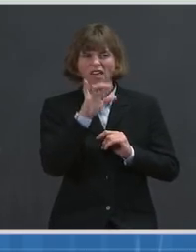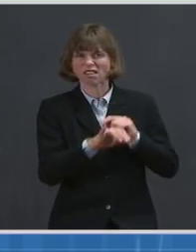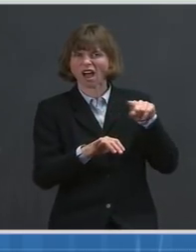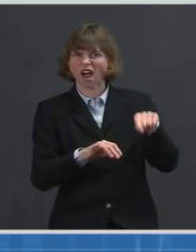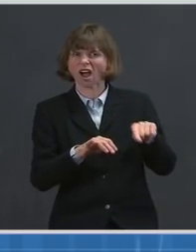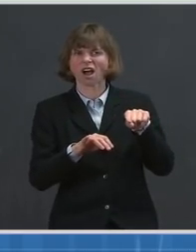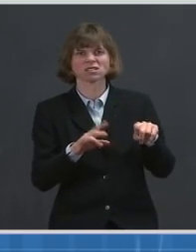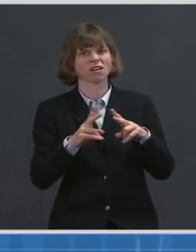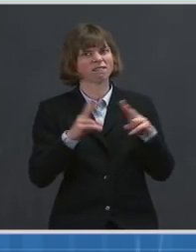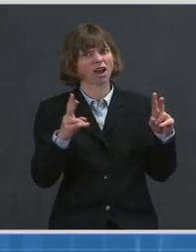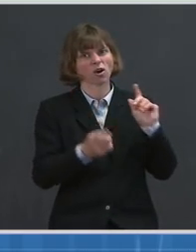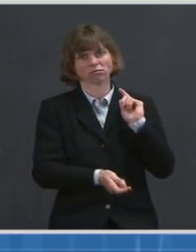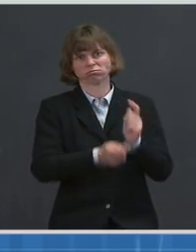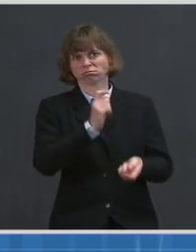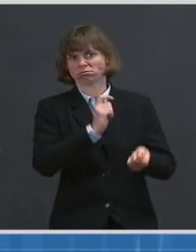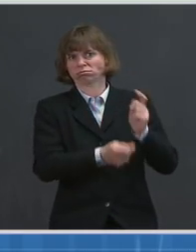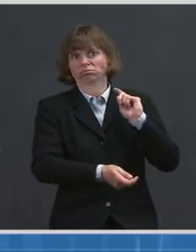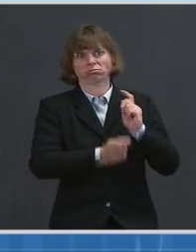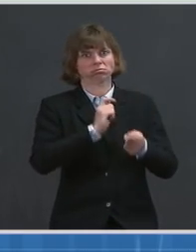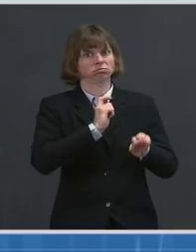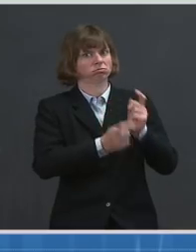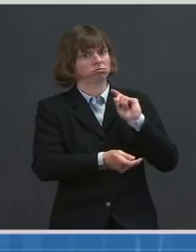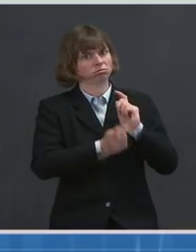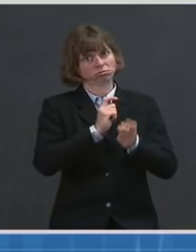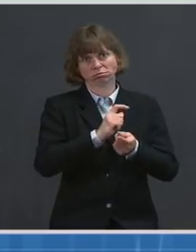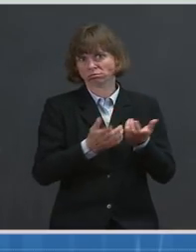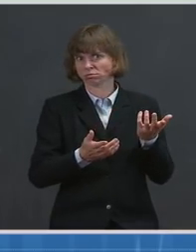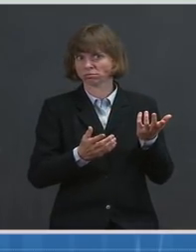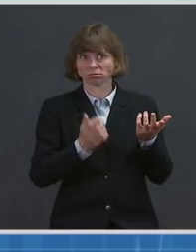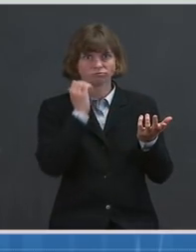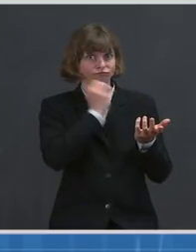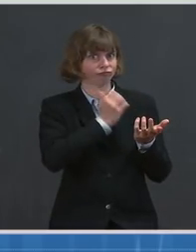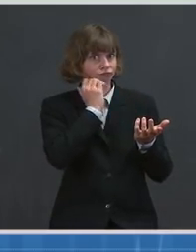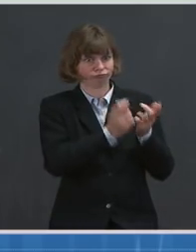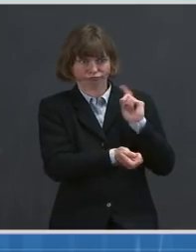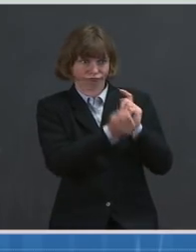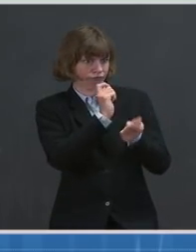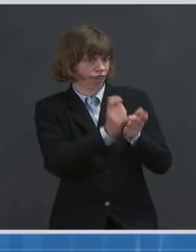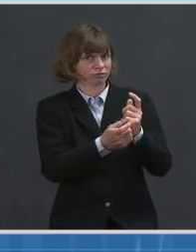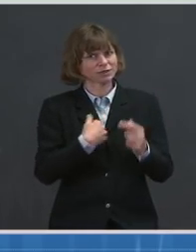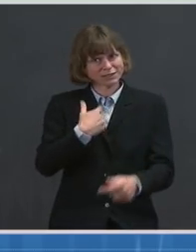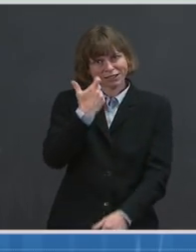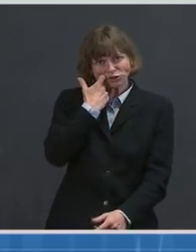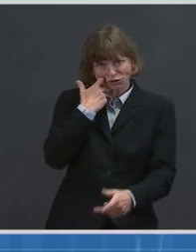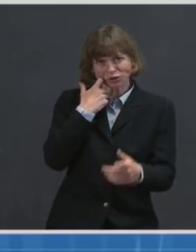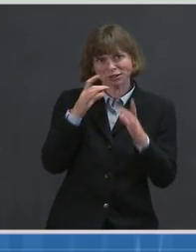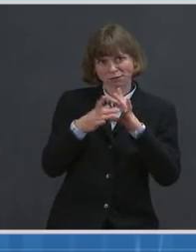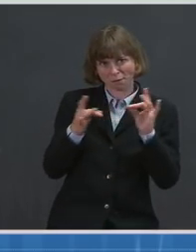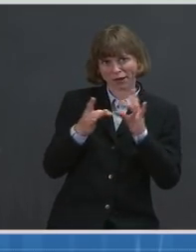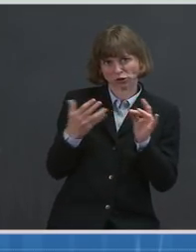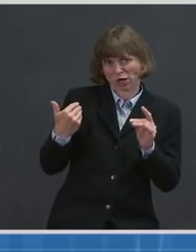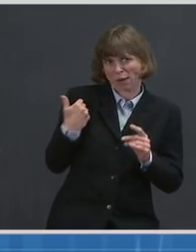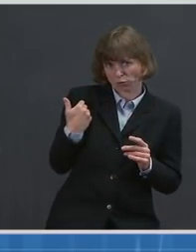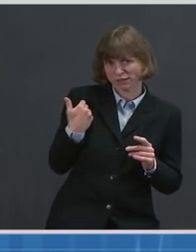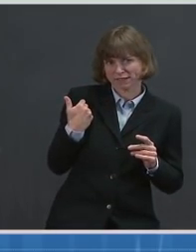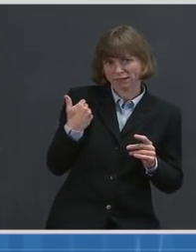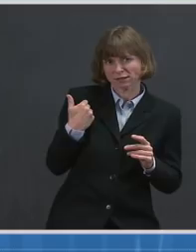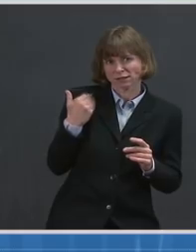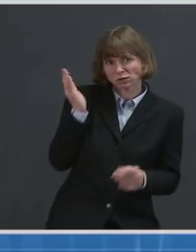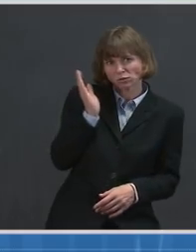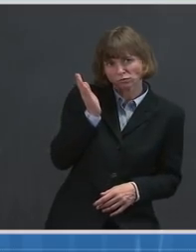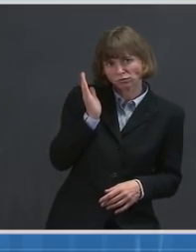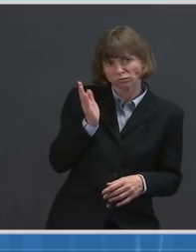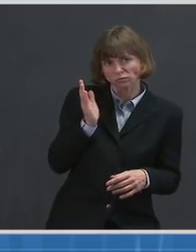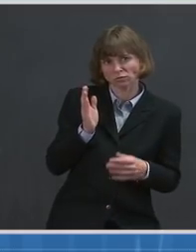of research, particularly since, as I mentioned on a previous presser, that these monoclonal antibodies can